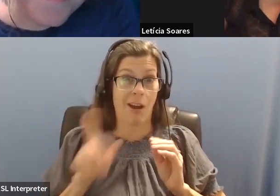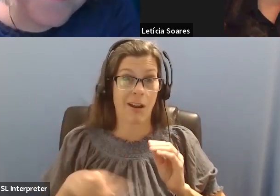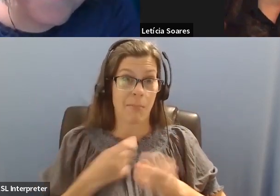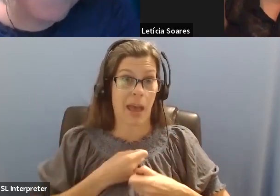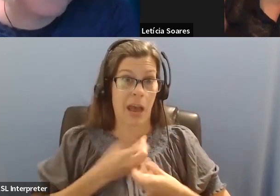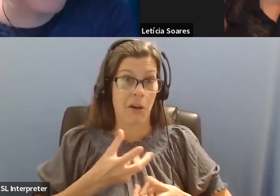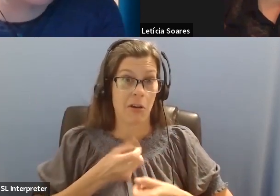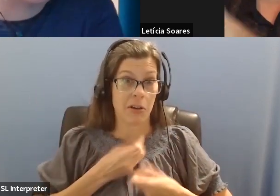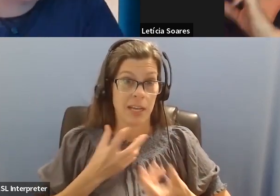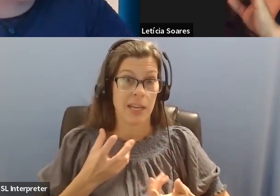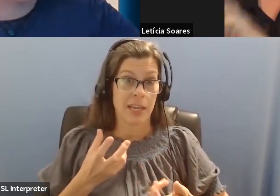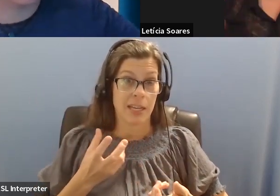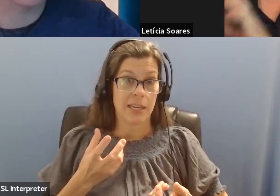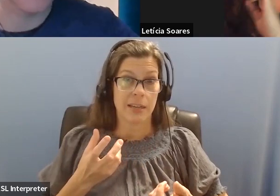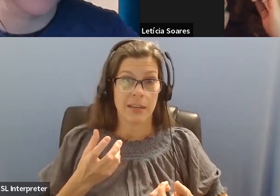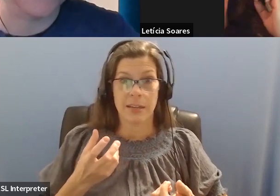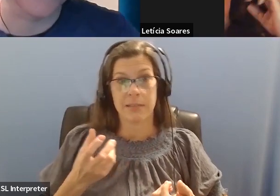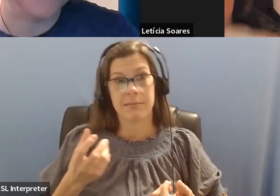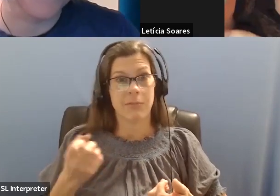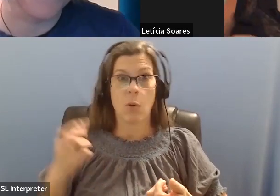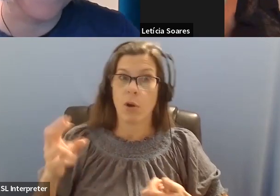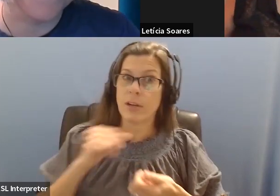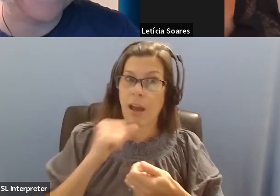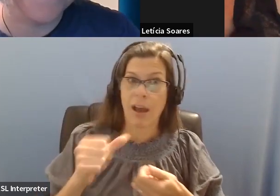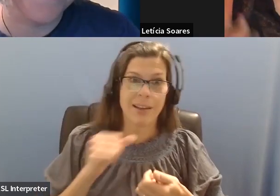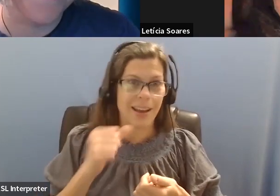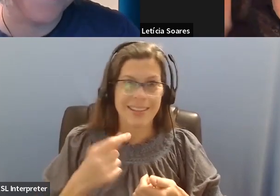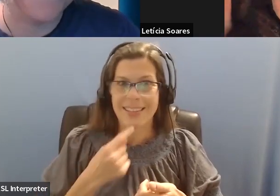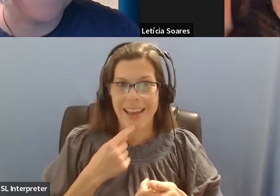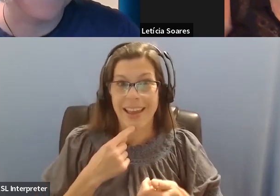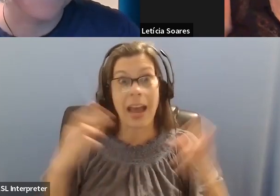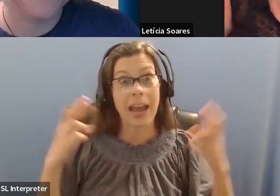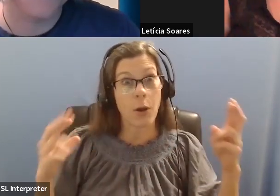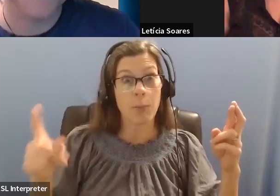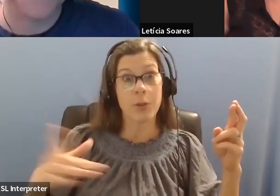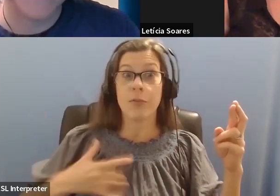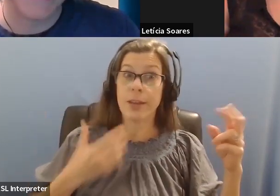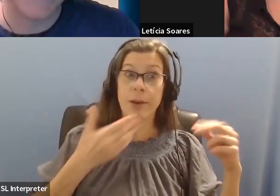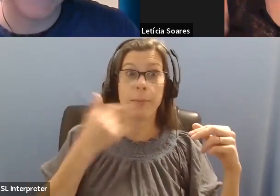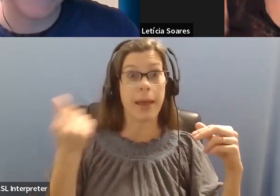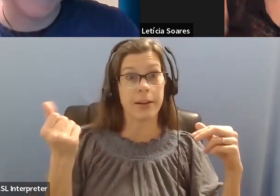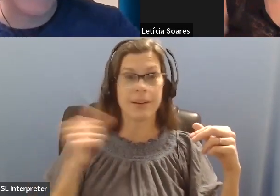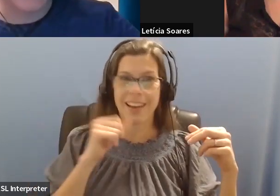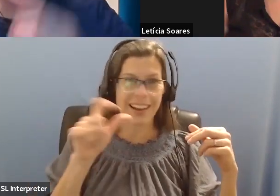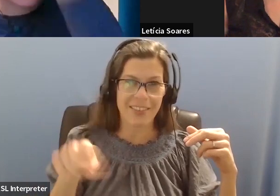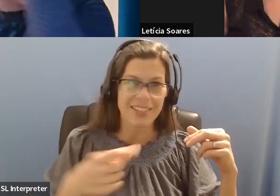you don't need to say, I hope you are feeling better. You just don't. Yeah. Yeah. Yeah. It's,